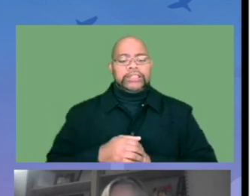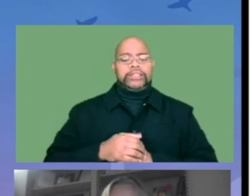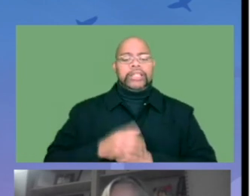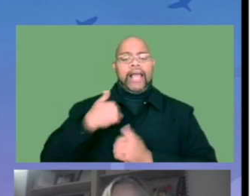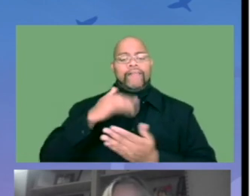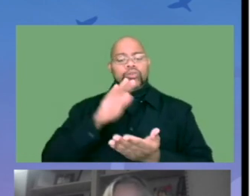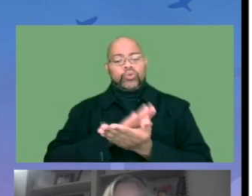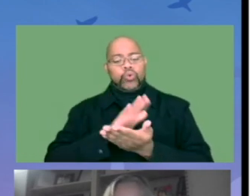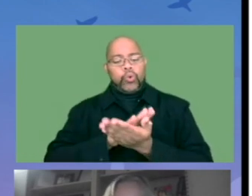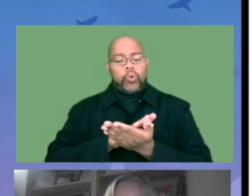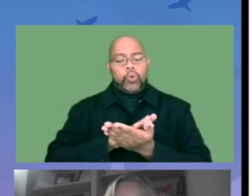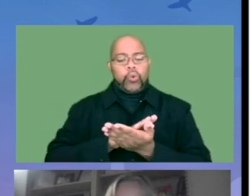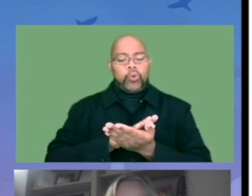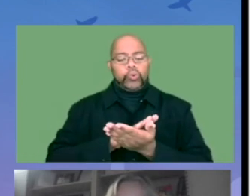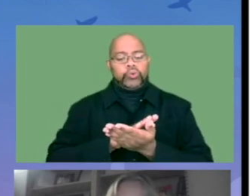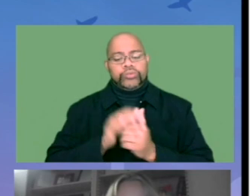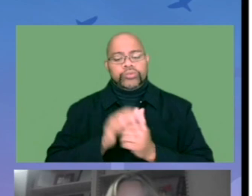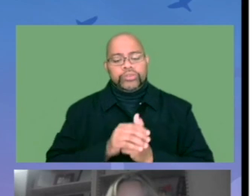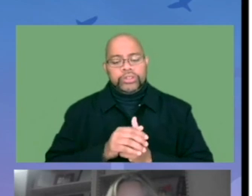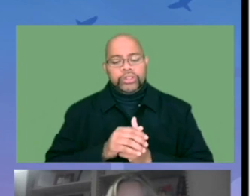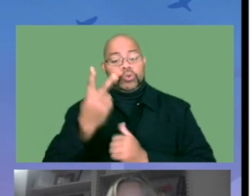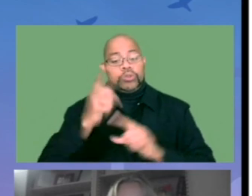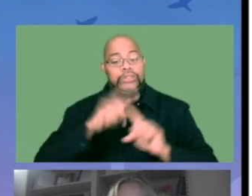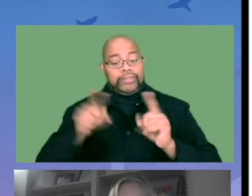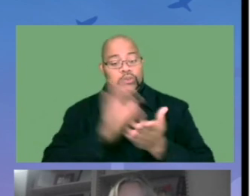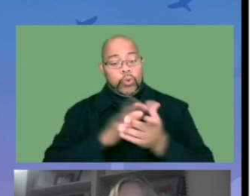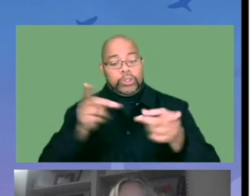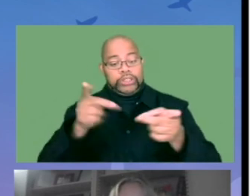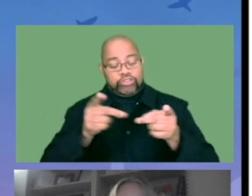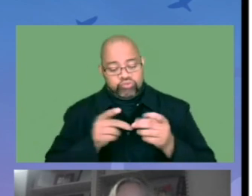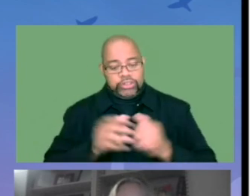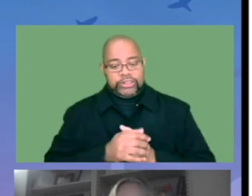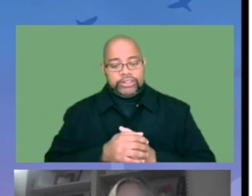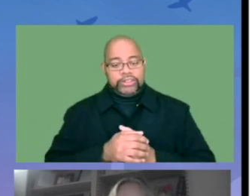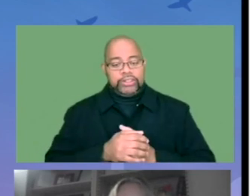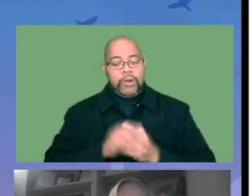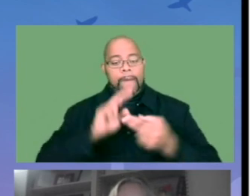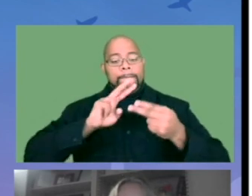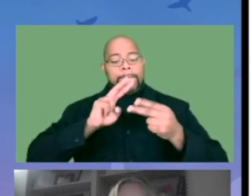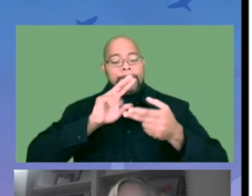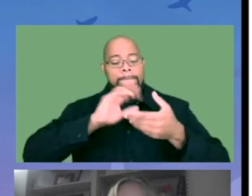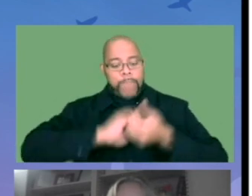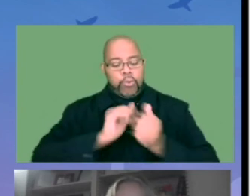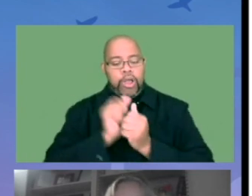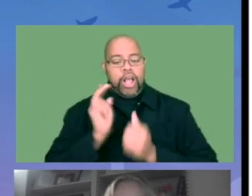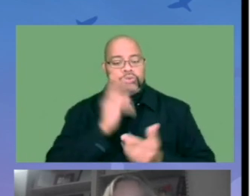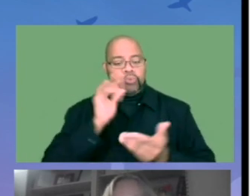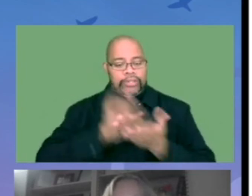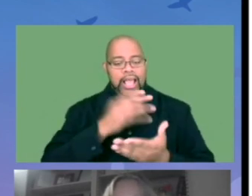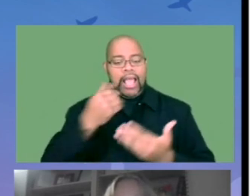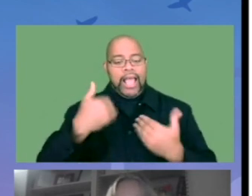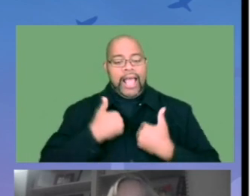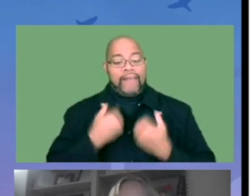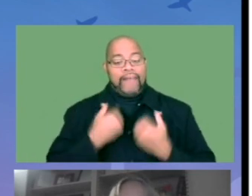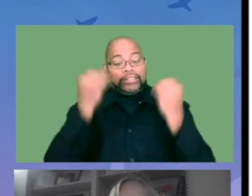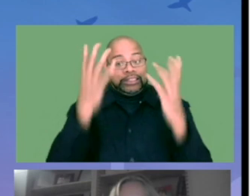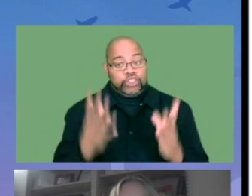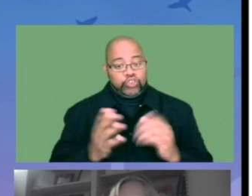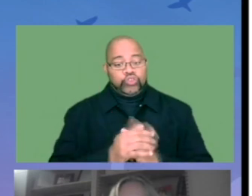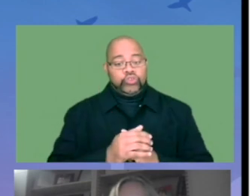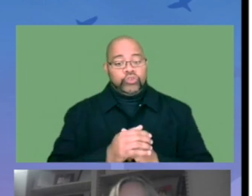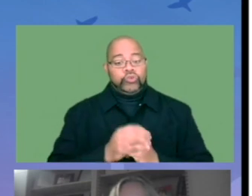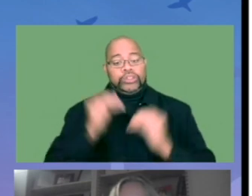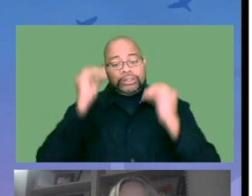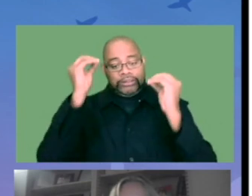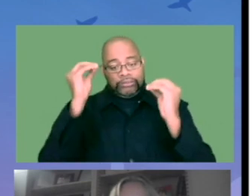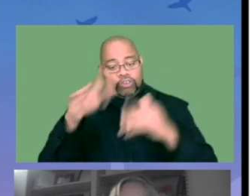a lot of people, mostly through our professional development arm. And we, you know, obviously have just started building the center as of